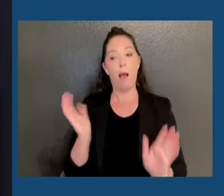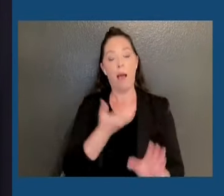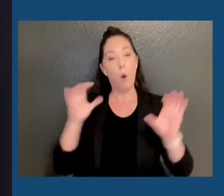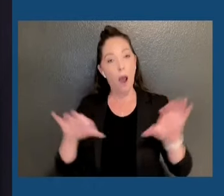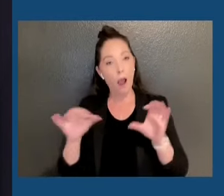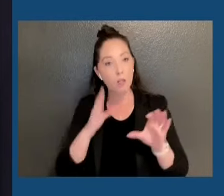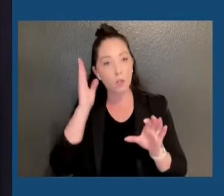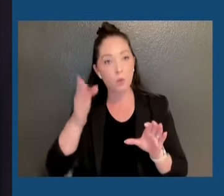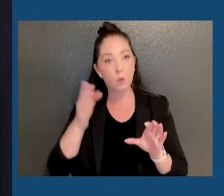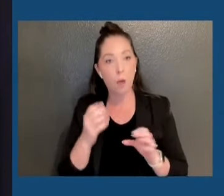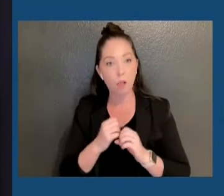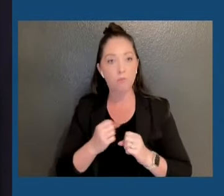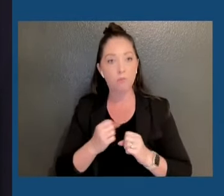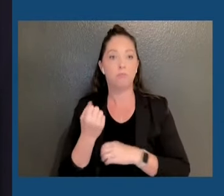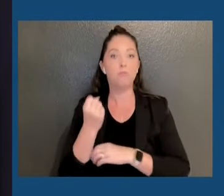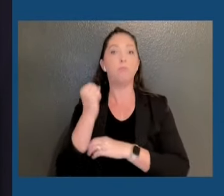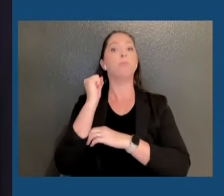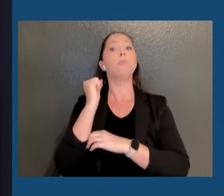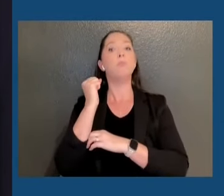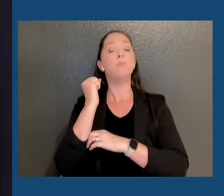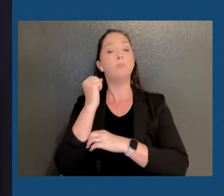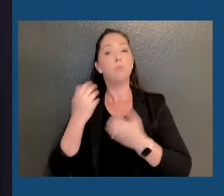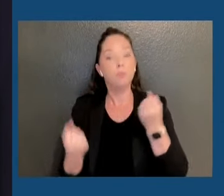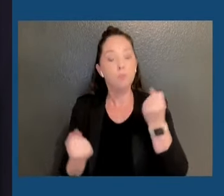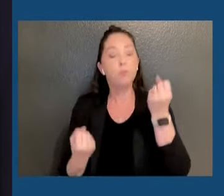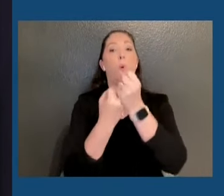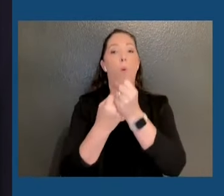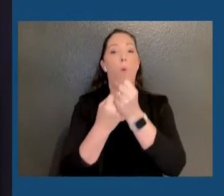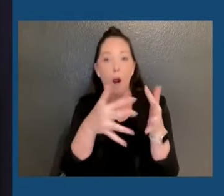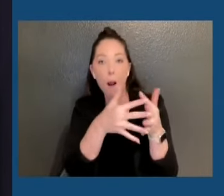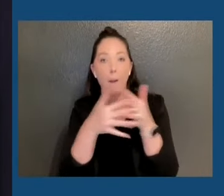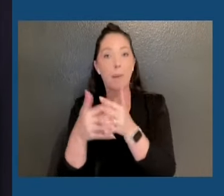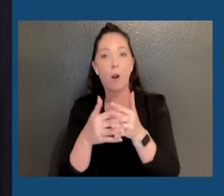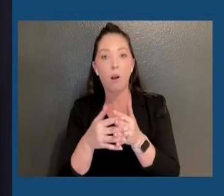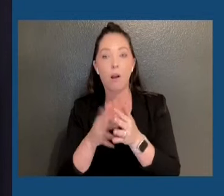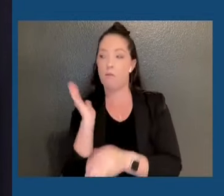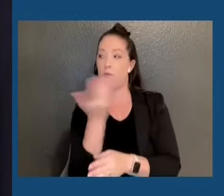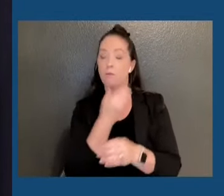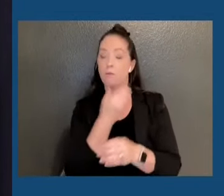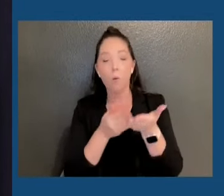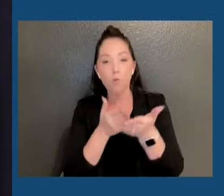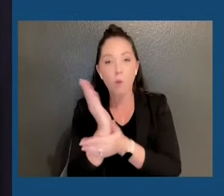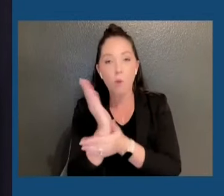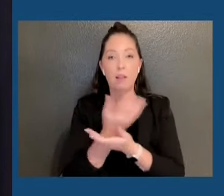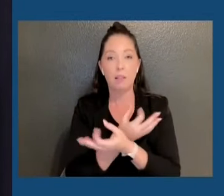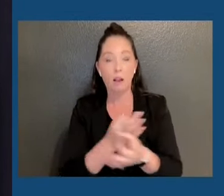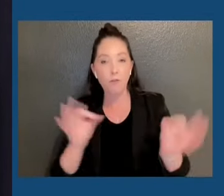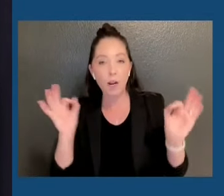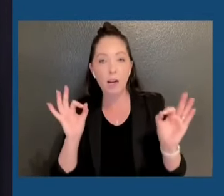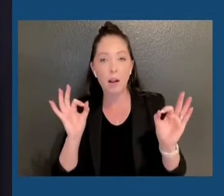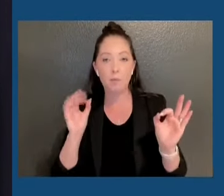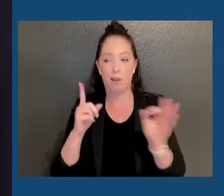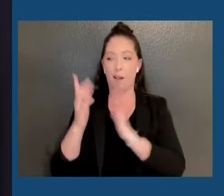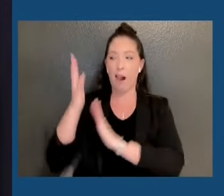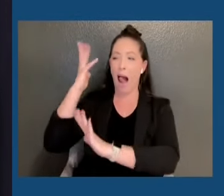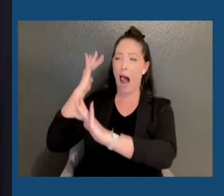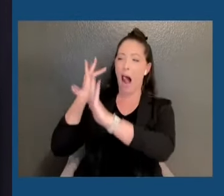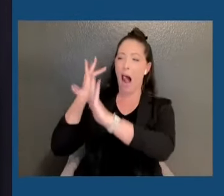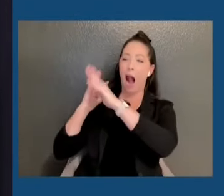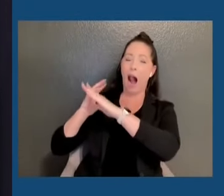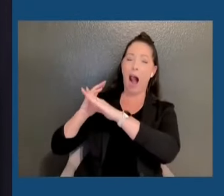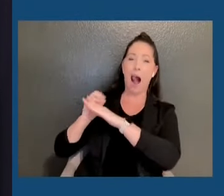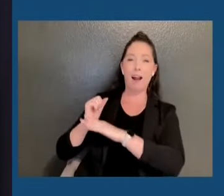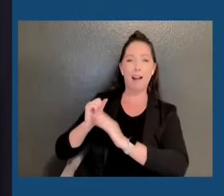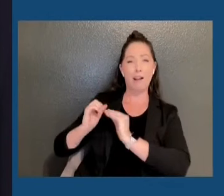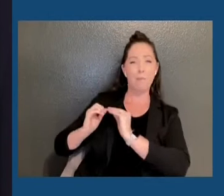that respects the rights and freedoms that were envisioned and protected since the birth of our nation. Let me end with